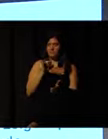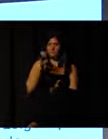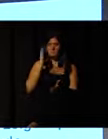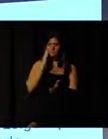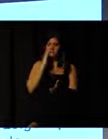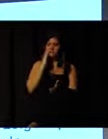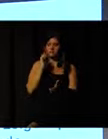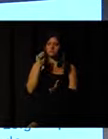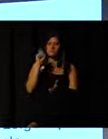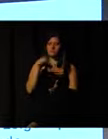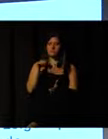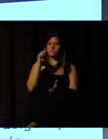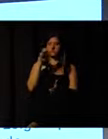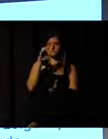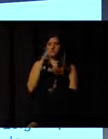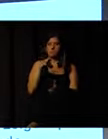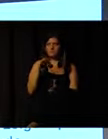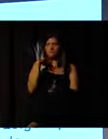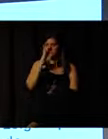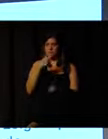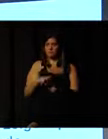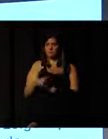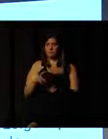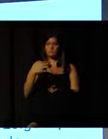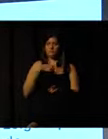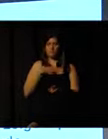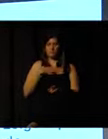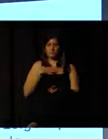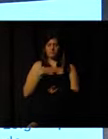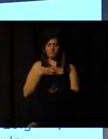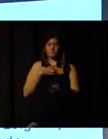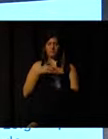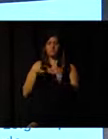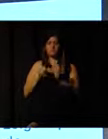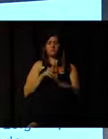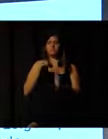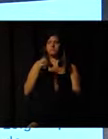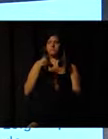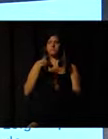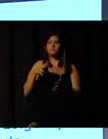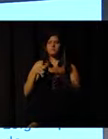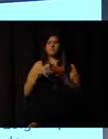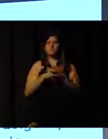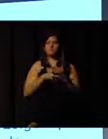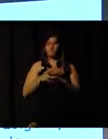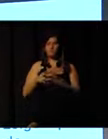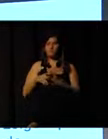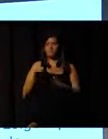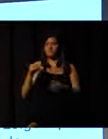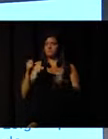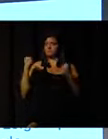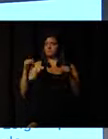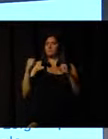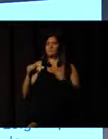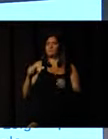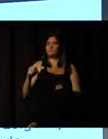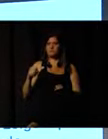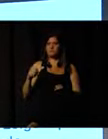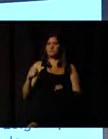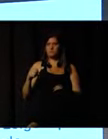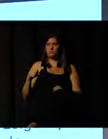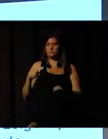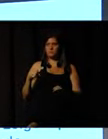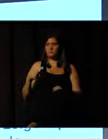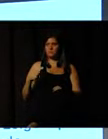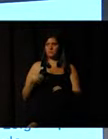want to understand a little bit better what YMCA is, us Brazilians, we are